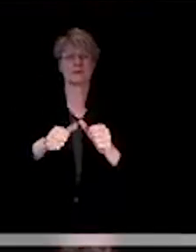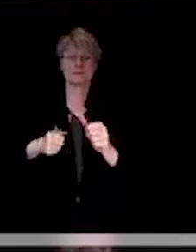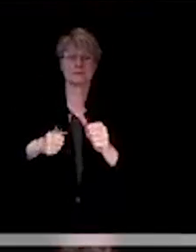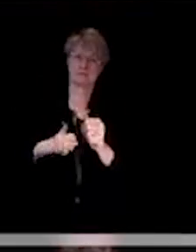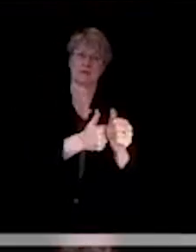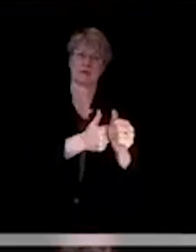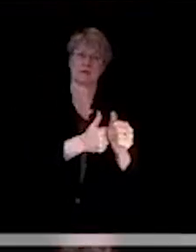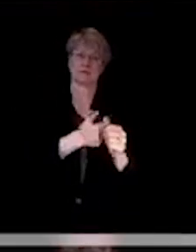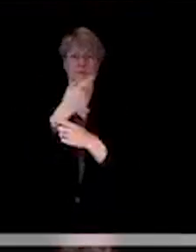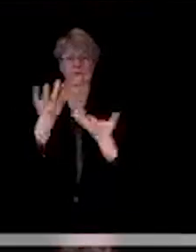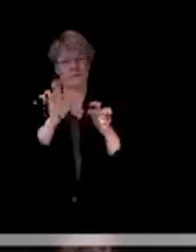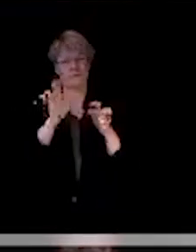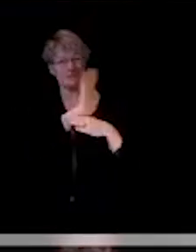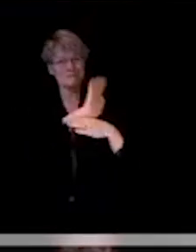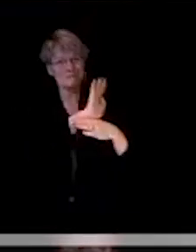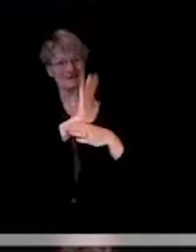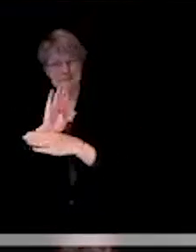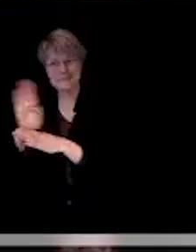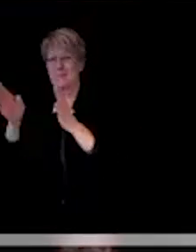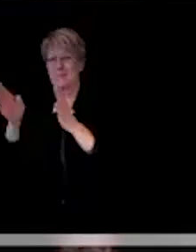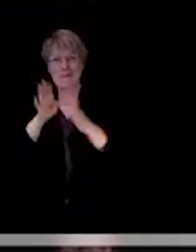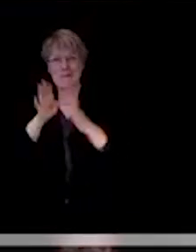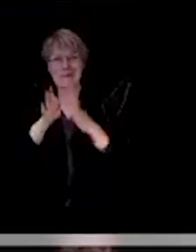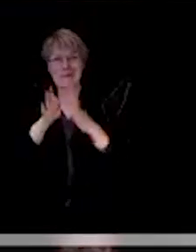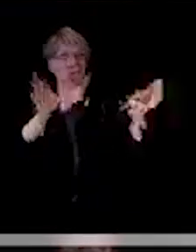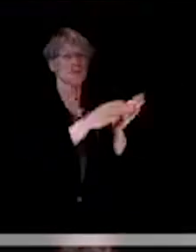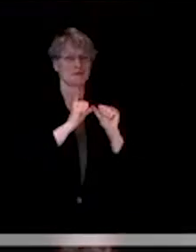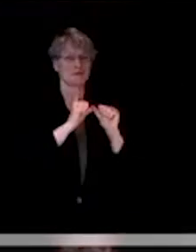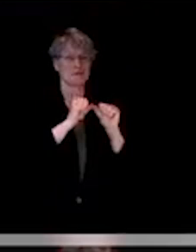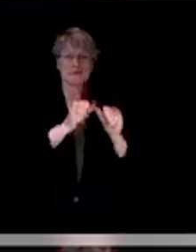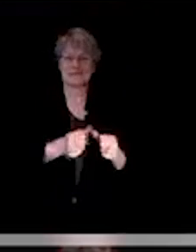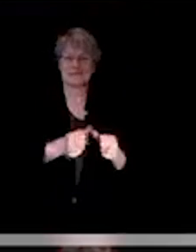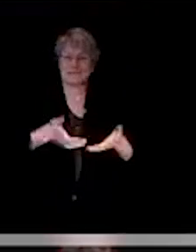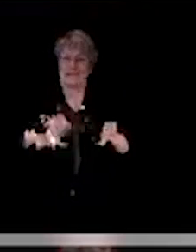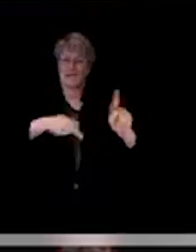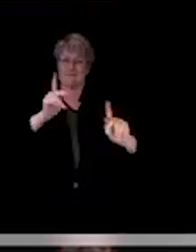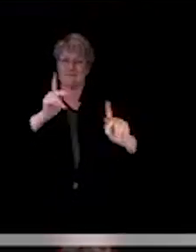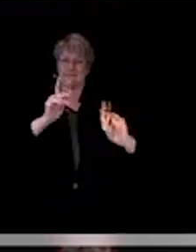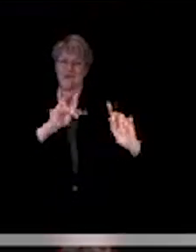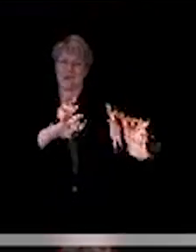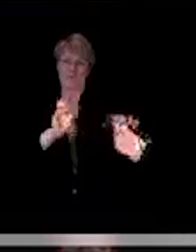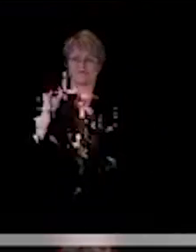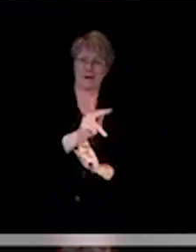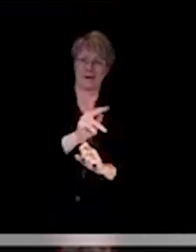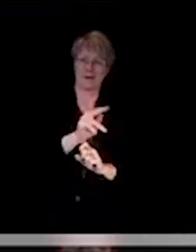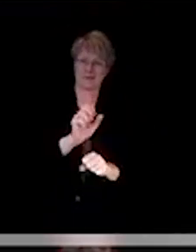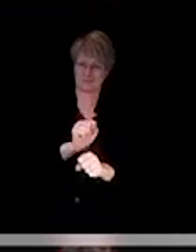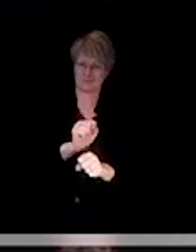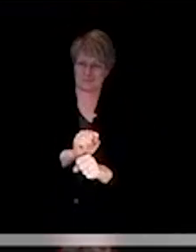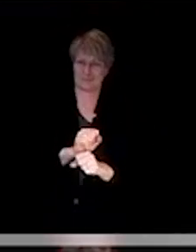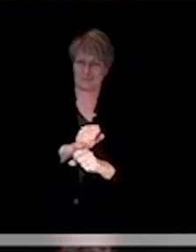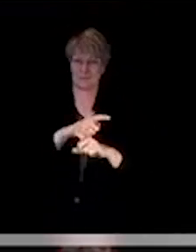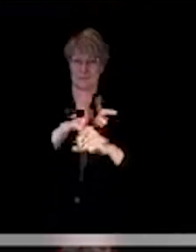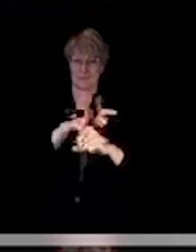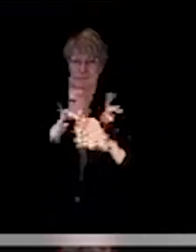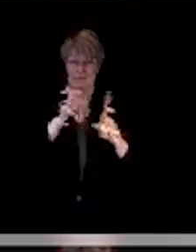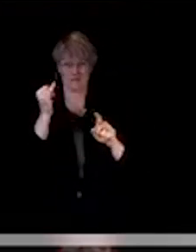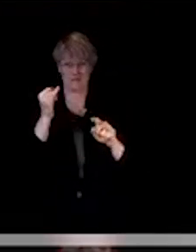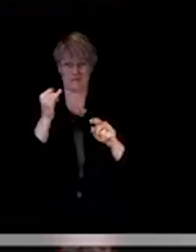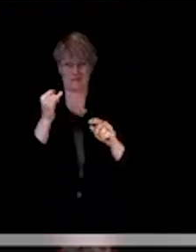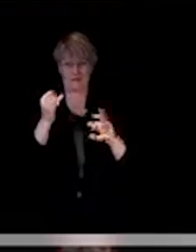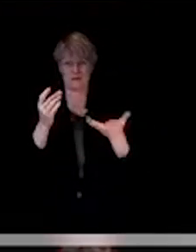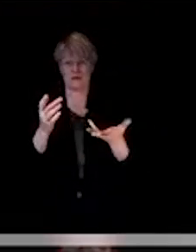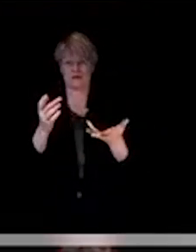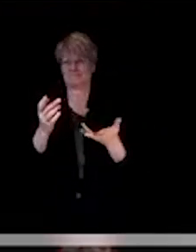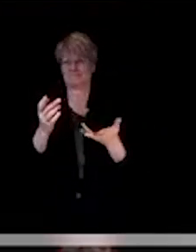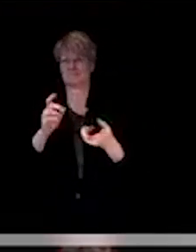happening. We want people to be able to work. But if we go back to the way we were before, normal, as we